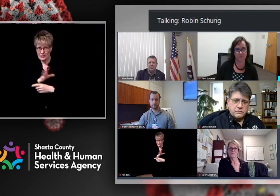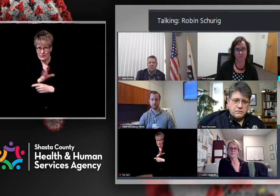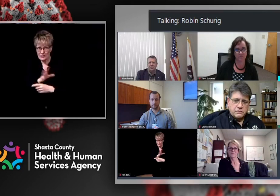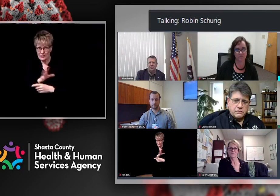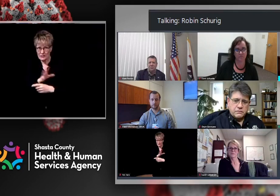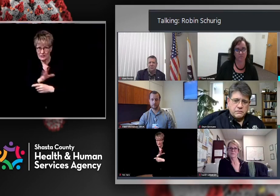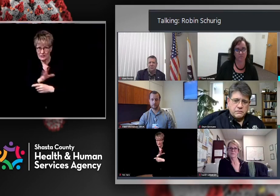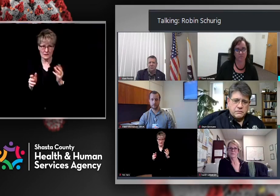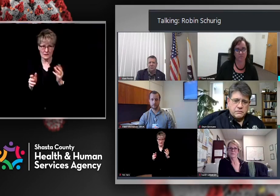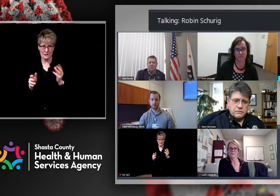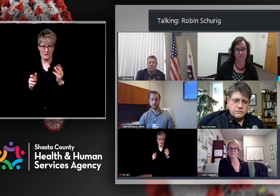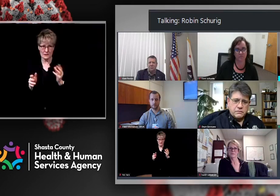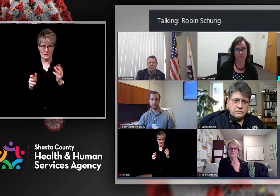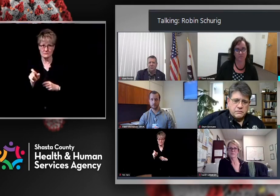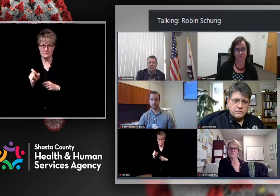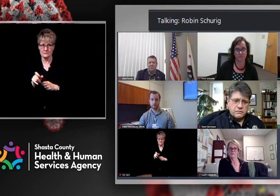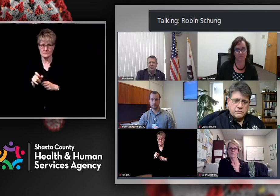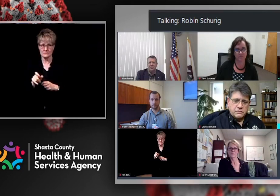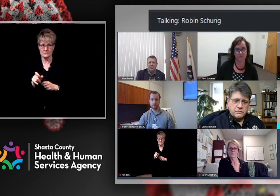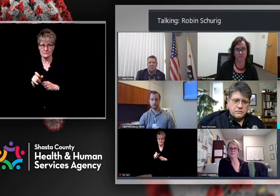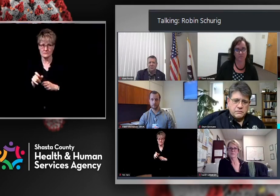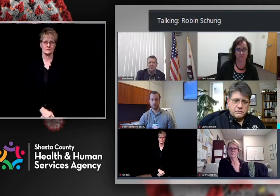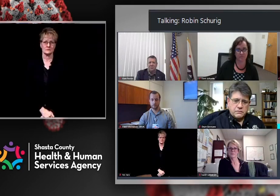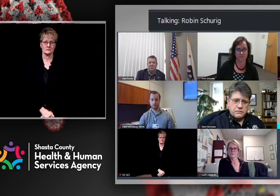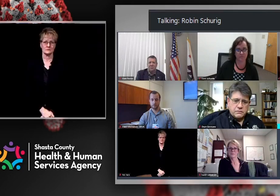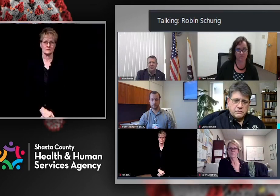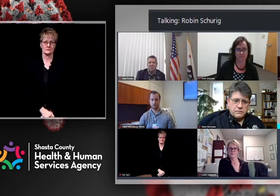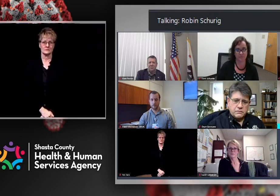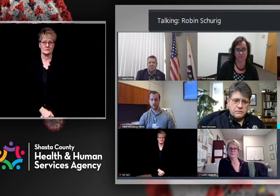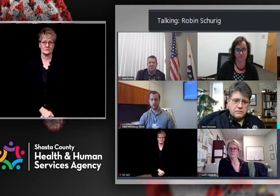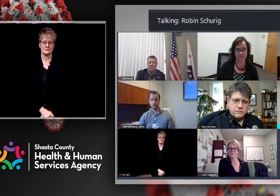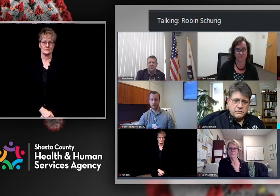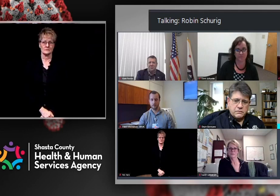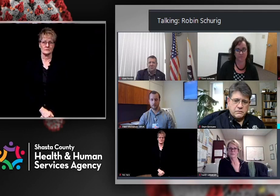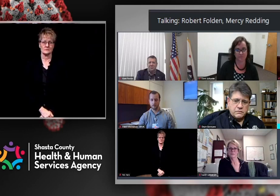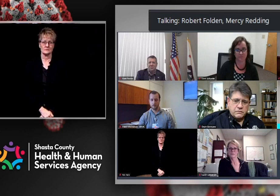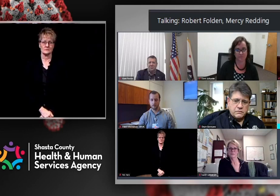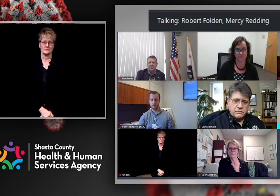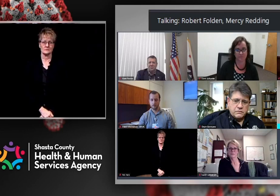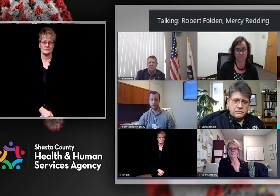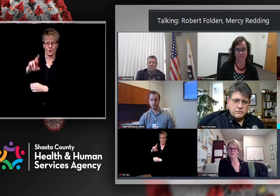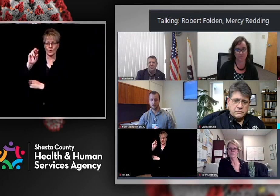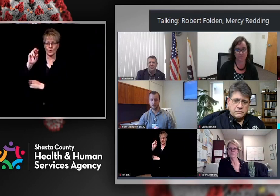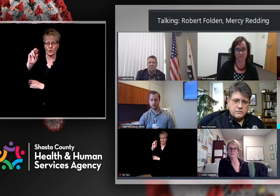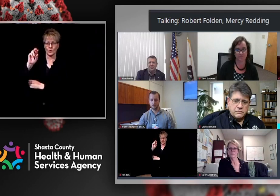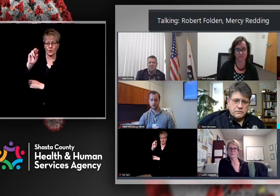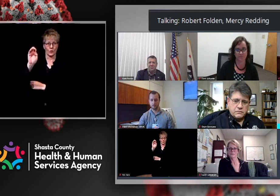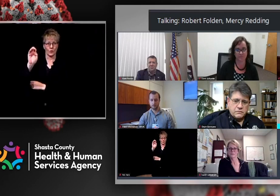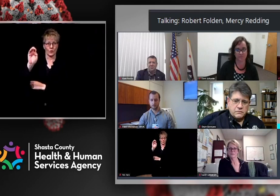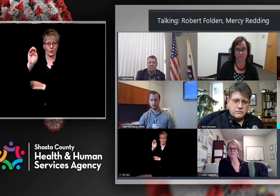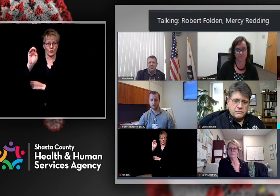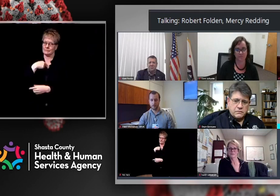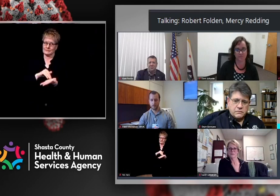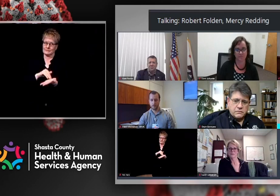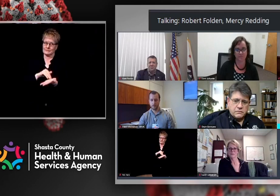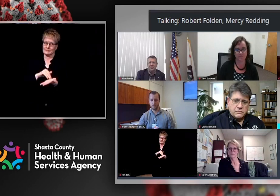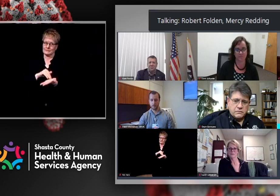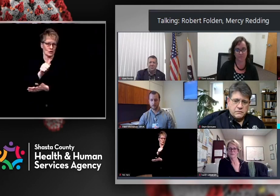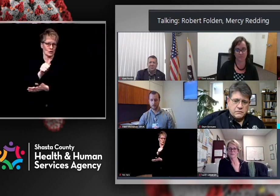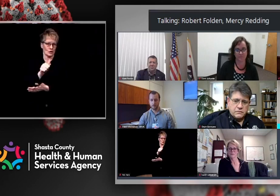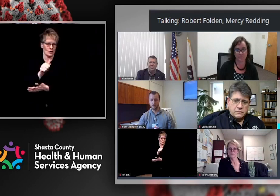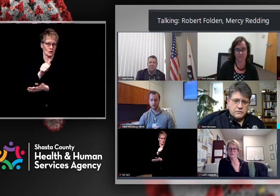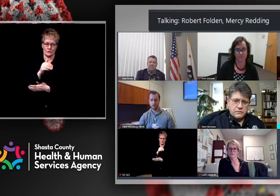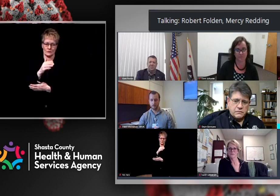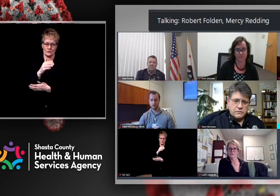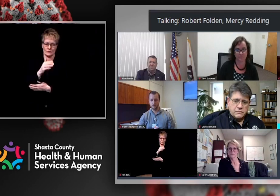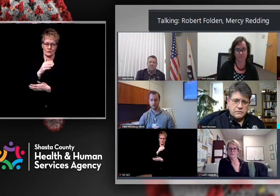but that's sort of our theory from the public health standpoint. Not so much that. I'm not a physician, so I'm not speaking from that standpoint. But